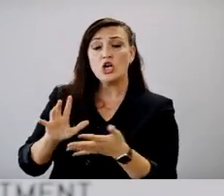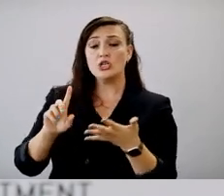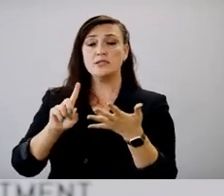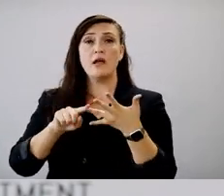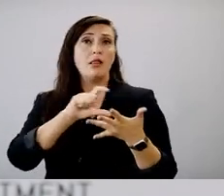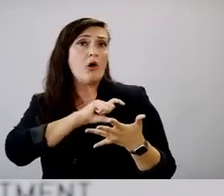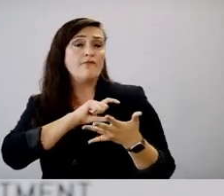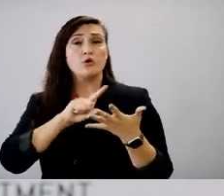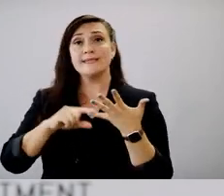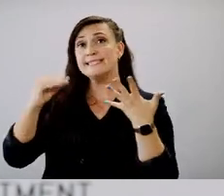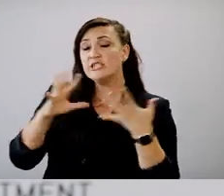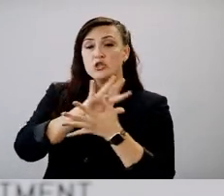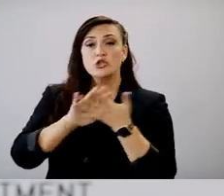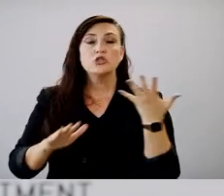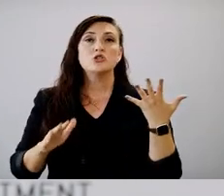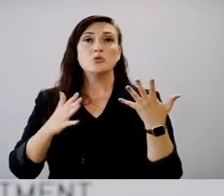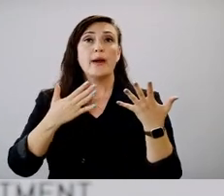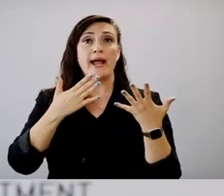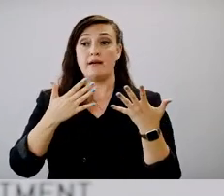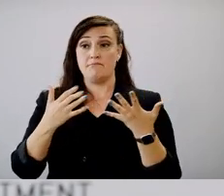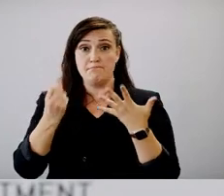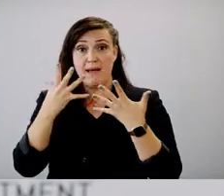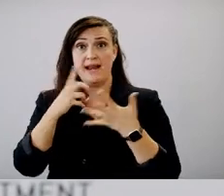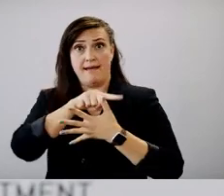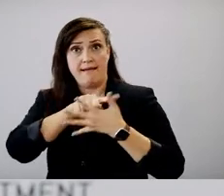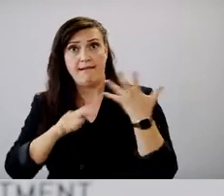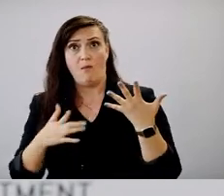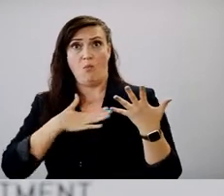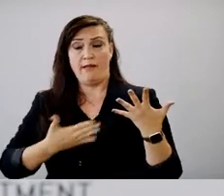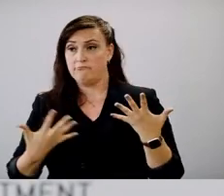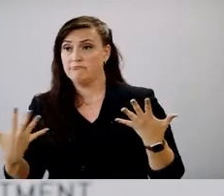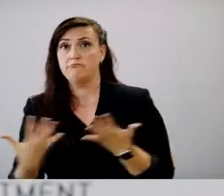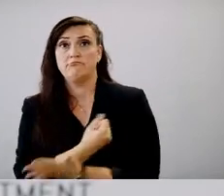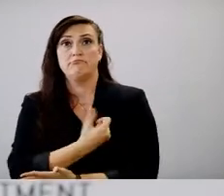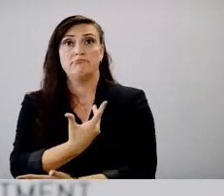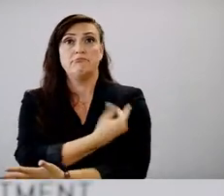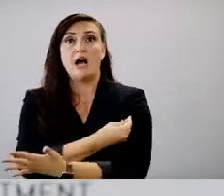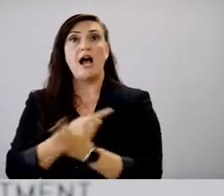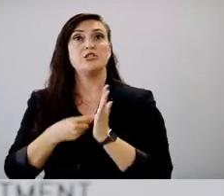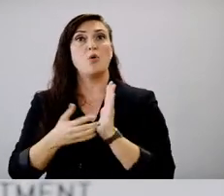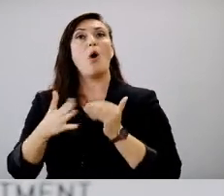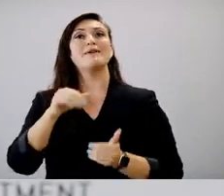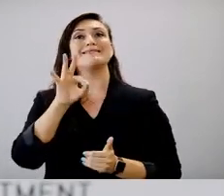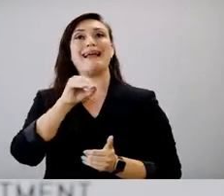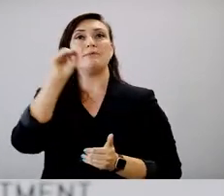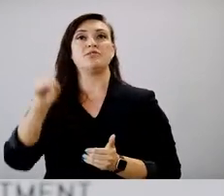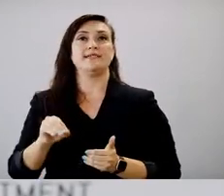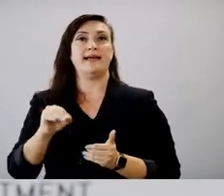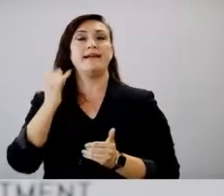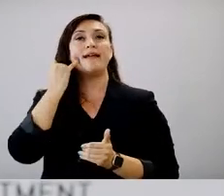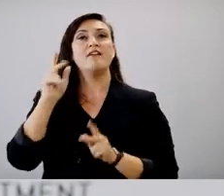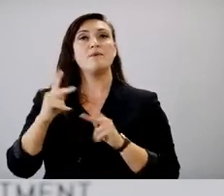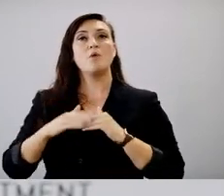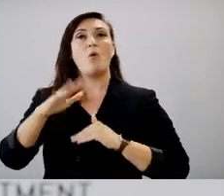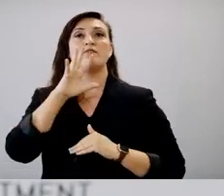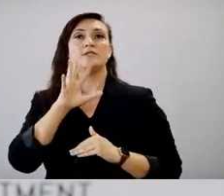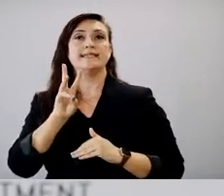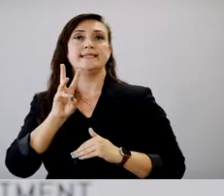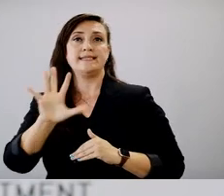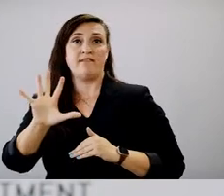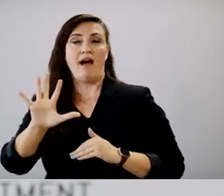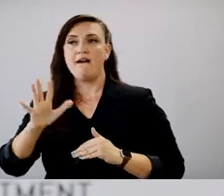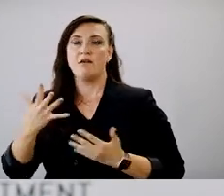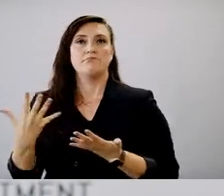Um, we had really good uptake at the beginning and, you know, like I, like I showed almost 90% of those over 65 and above,